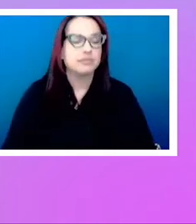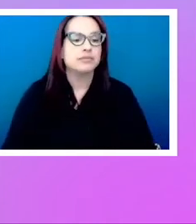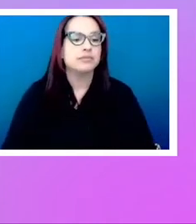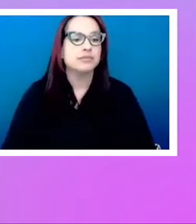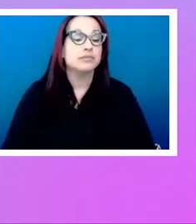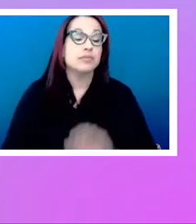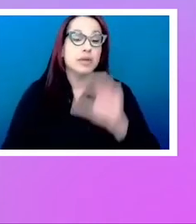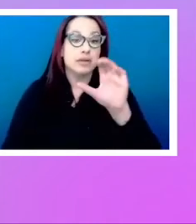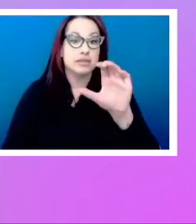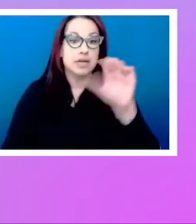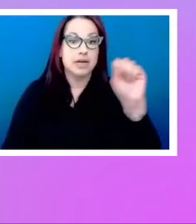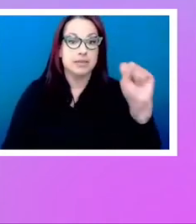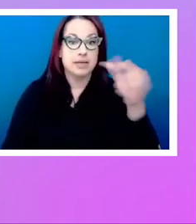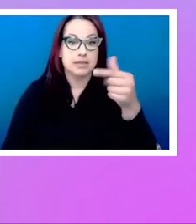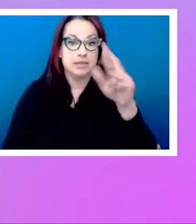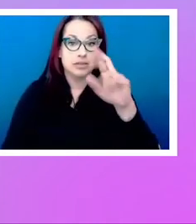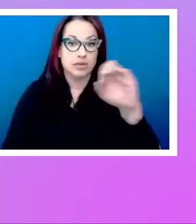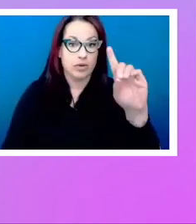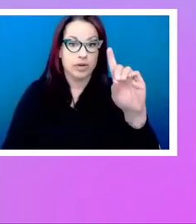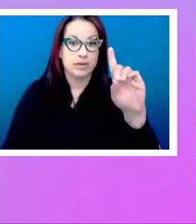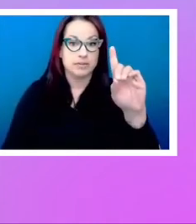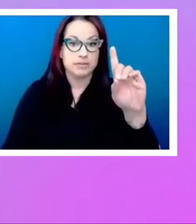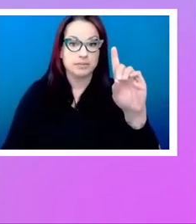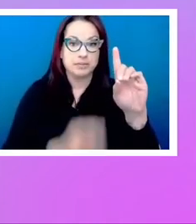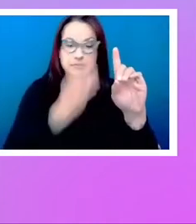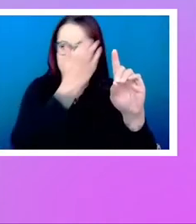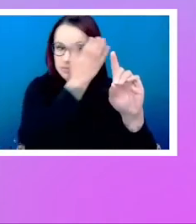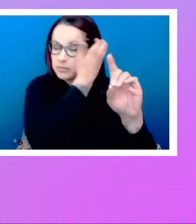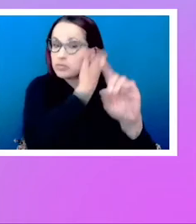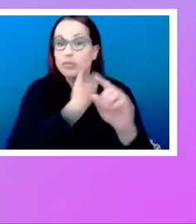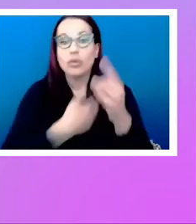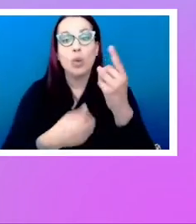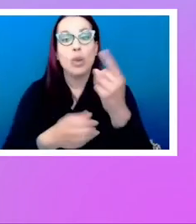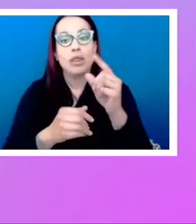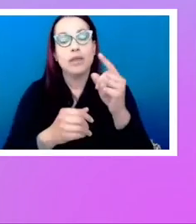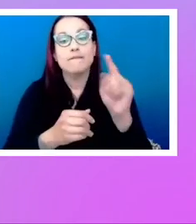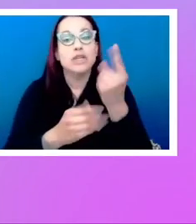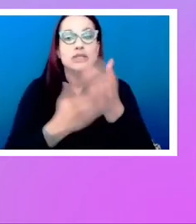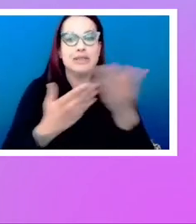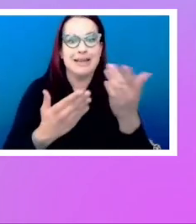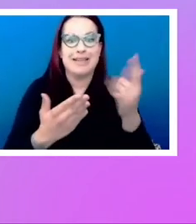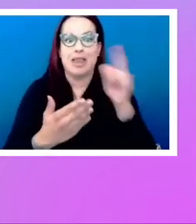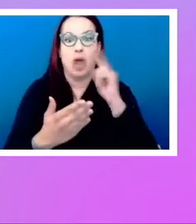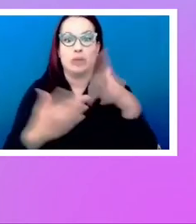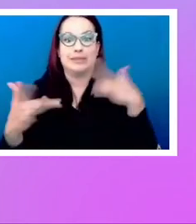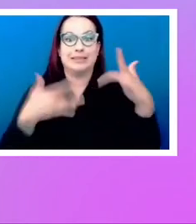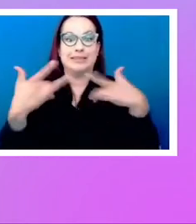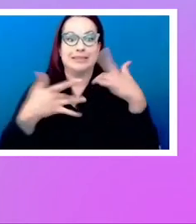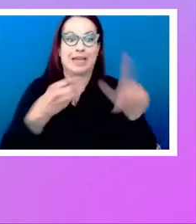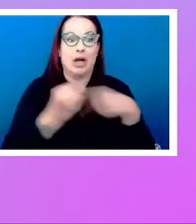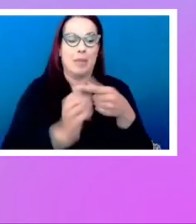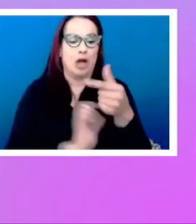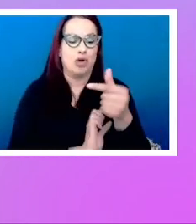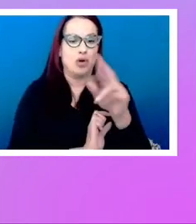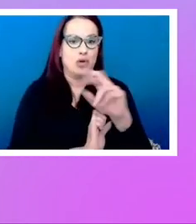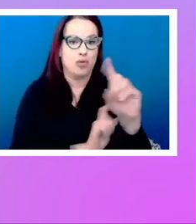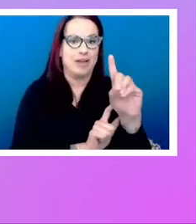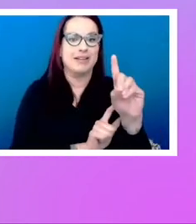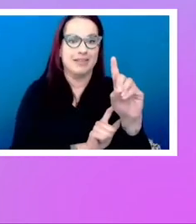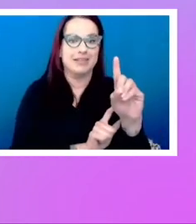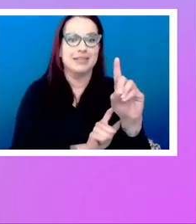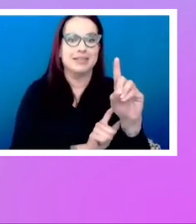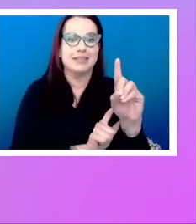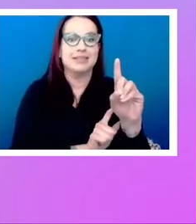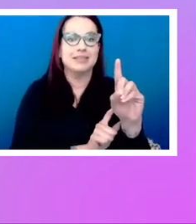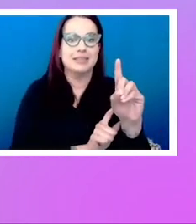So CSS Grid. Now, one of the first things that I thought was exciting about Grid, and really what got me